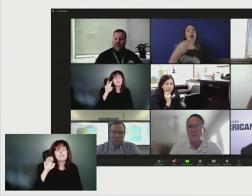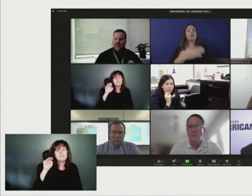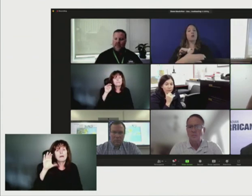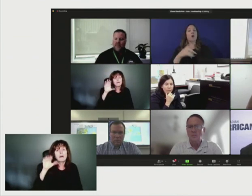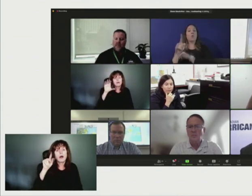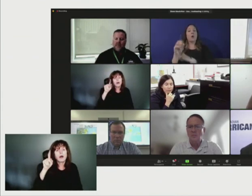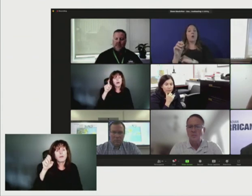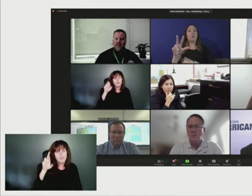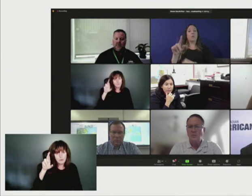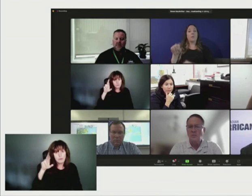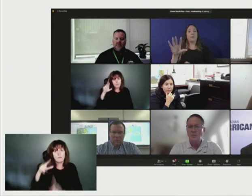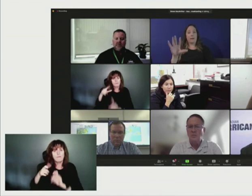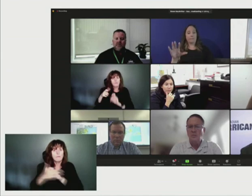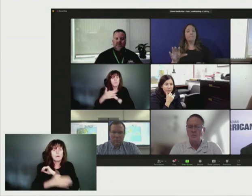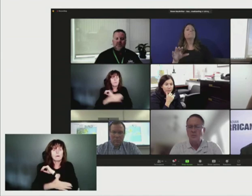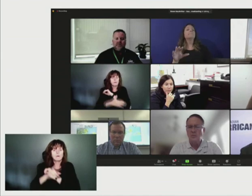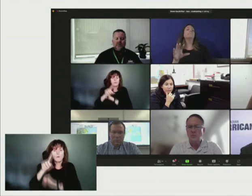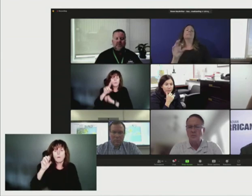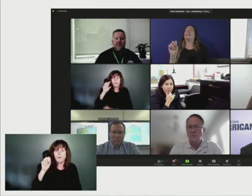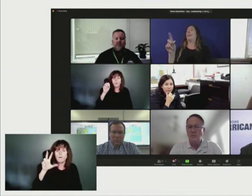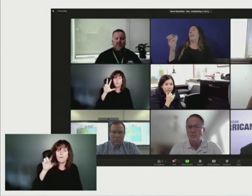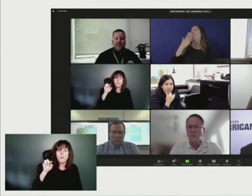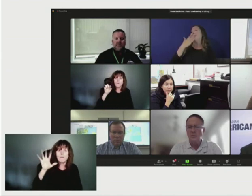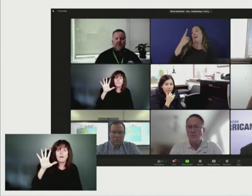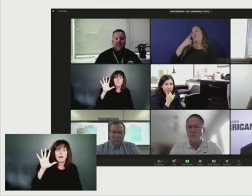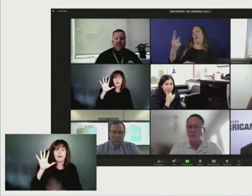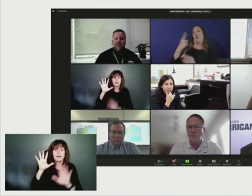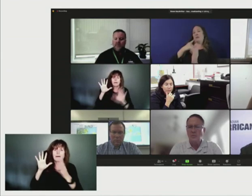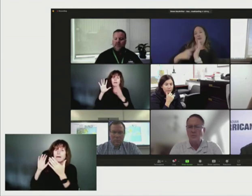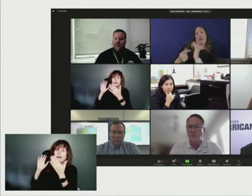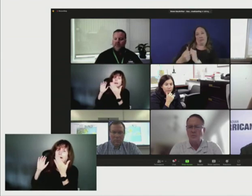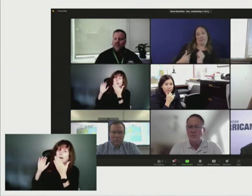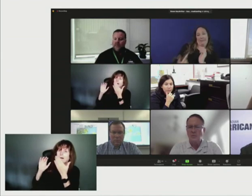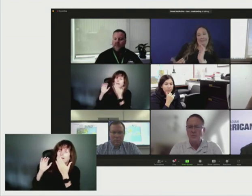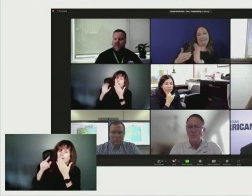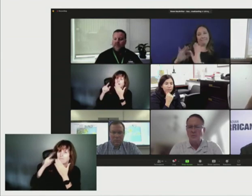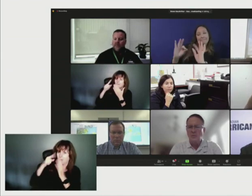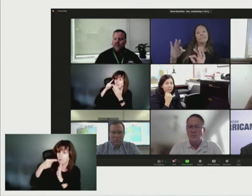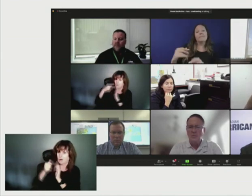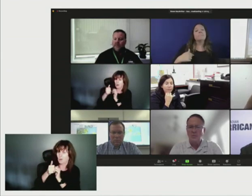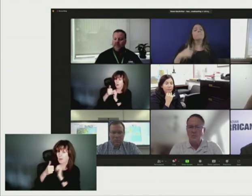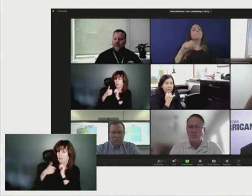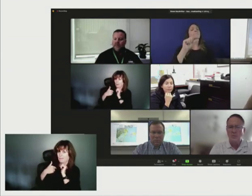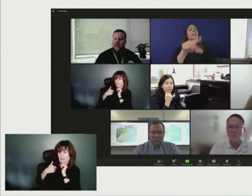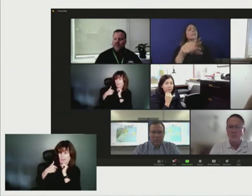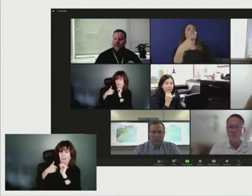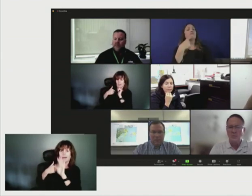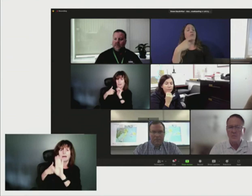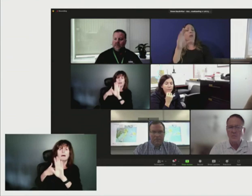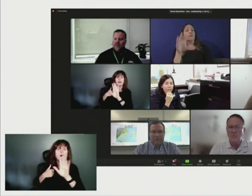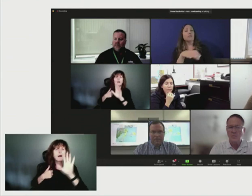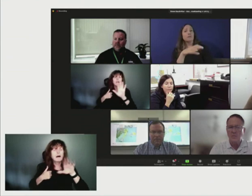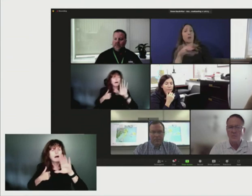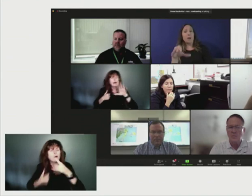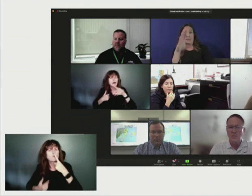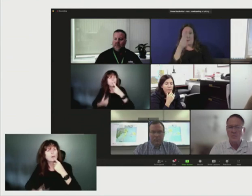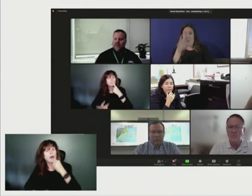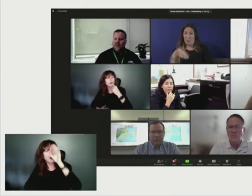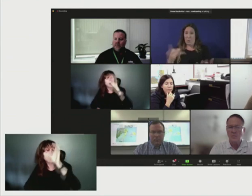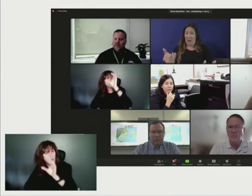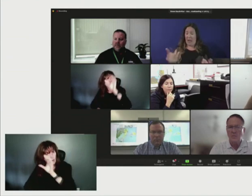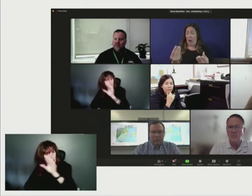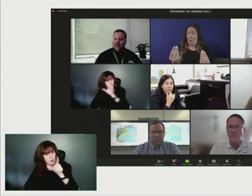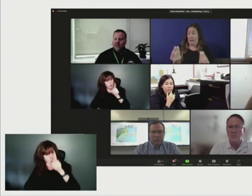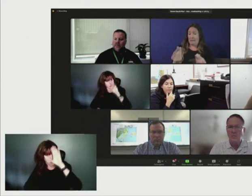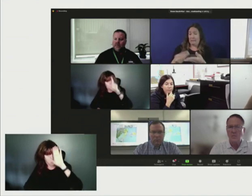Thank you so much for circling back to me. My question is for the Red Cross. Given how expensive things are today and cost